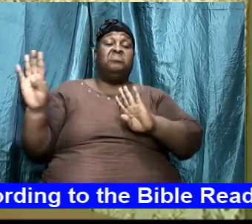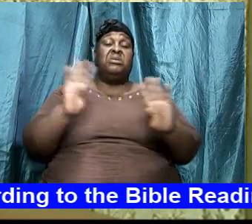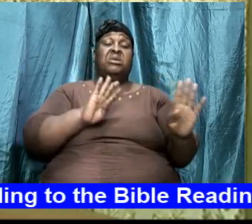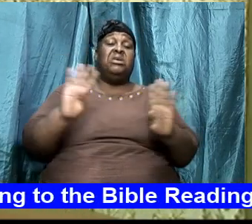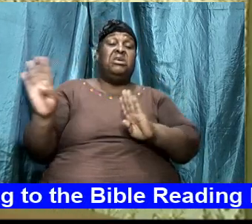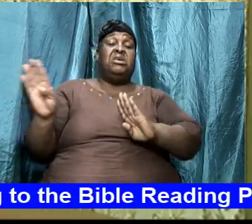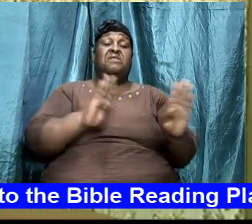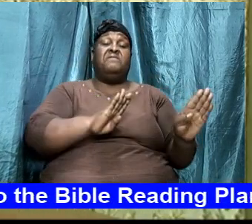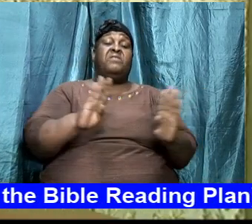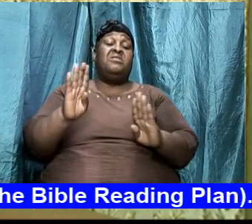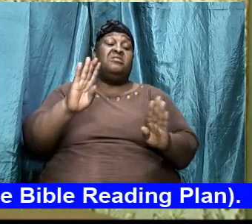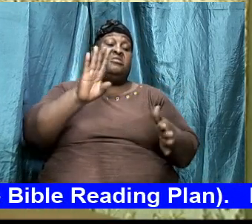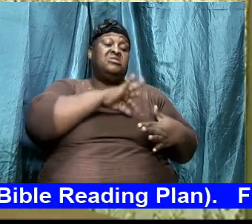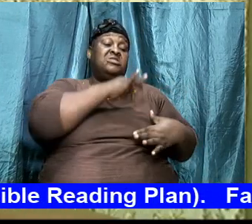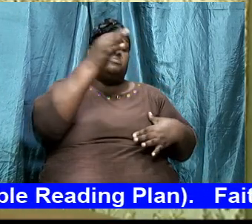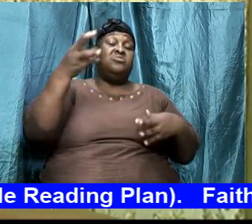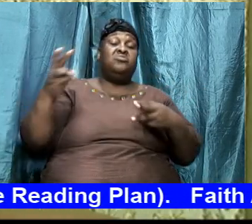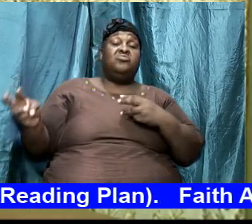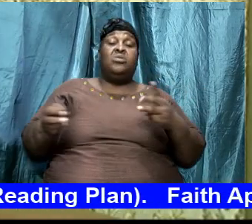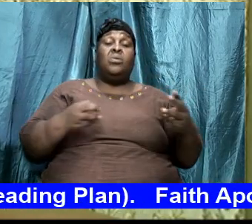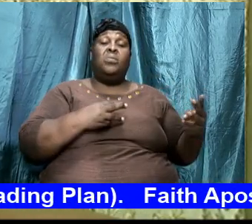in spiritual warfare